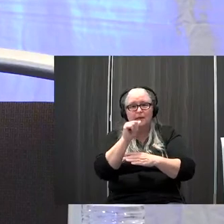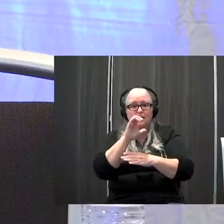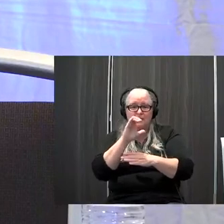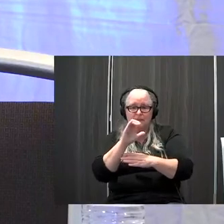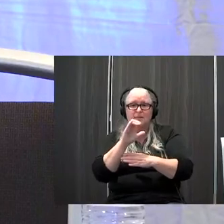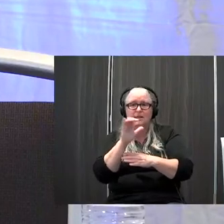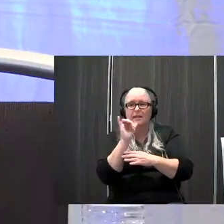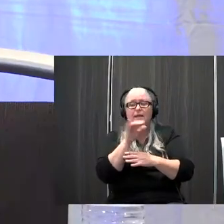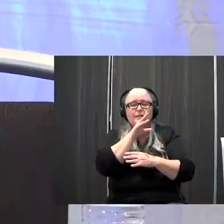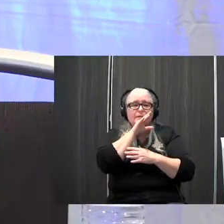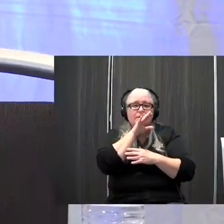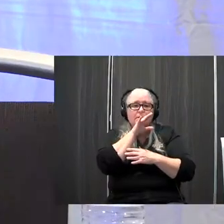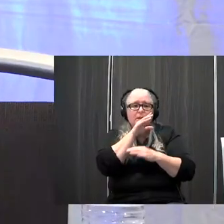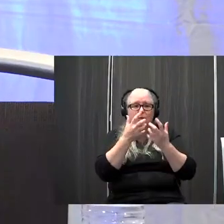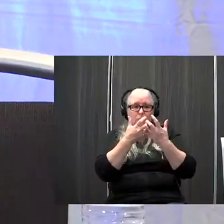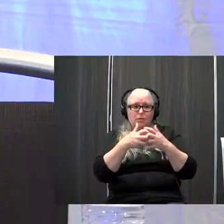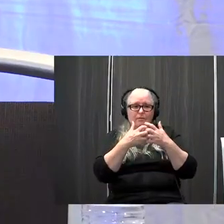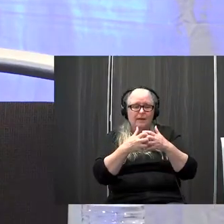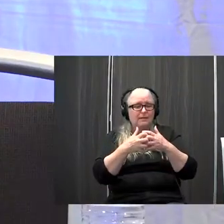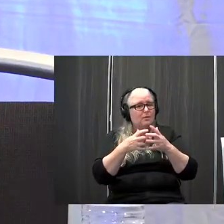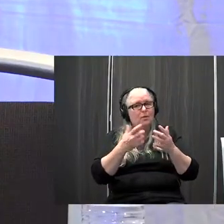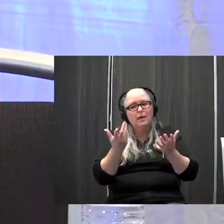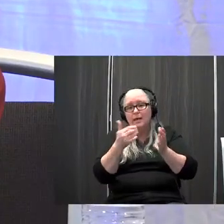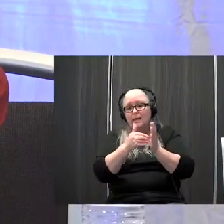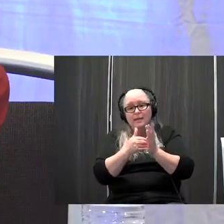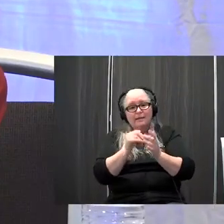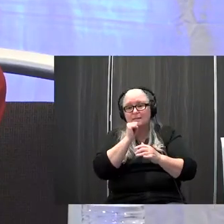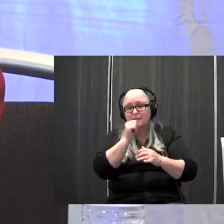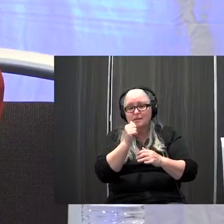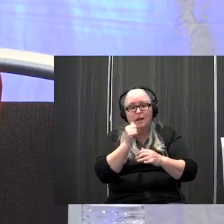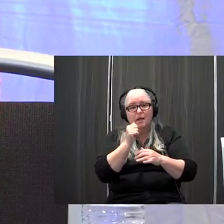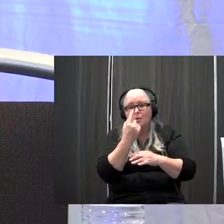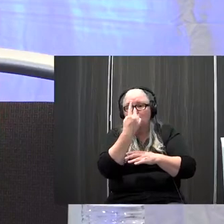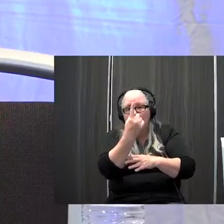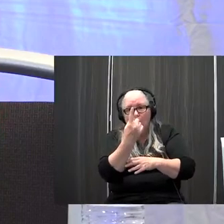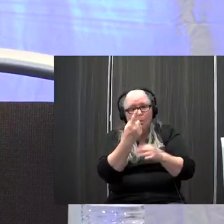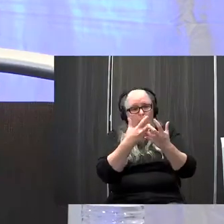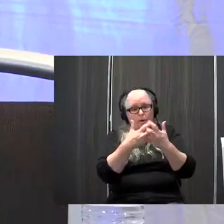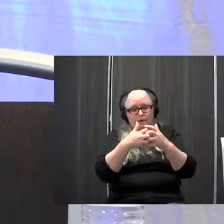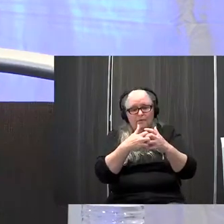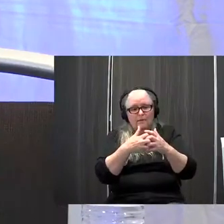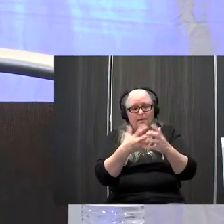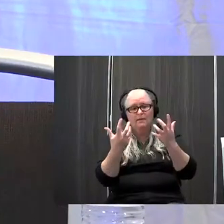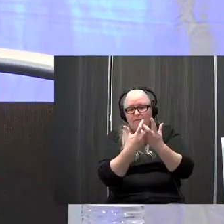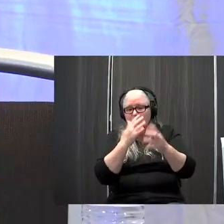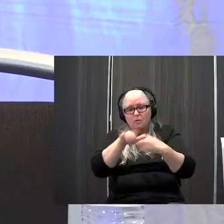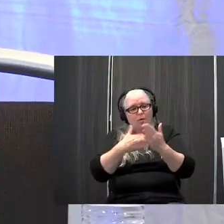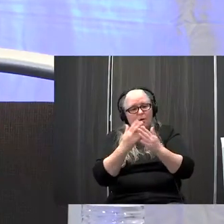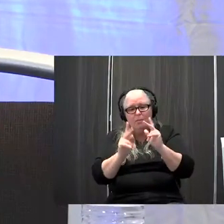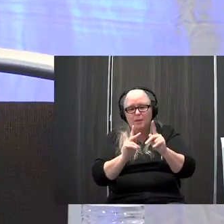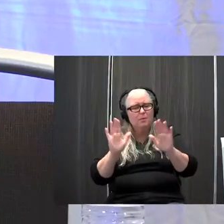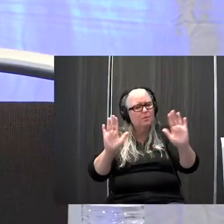as a speech device so I don't again it's not a one-size-fits-all approach and I think you find that